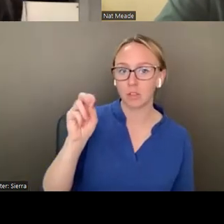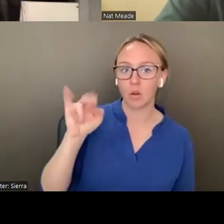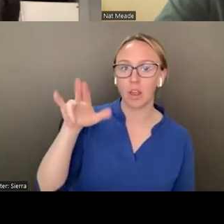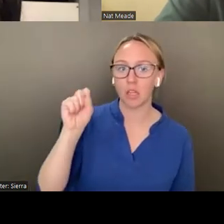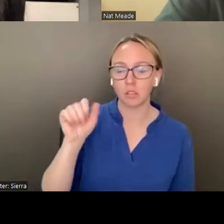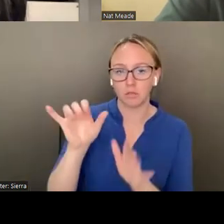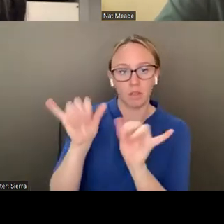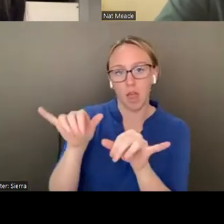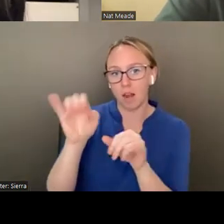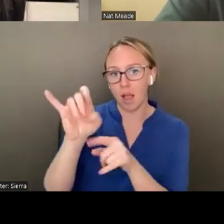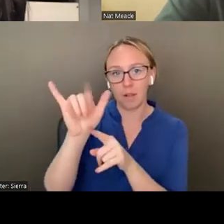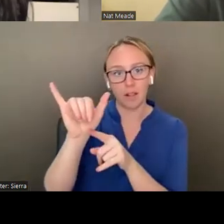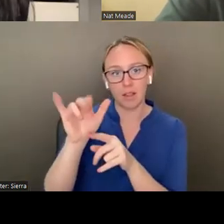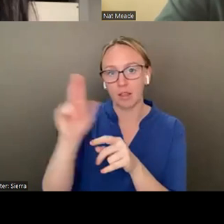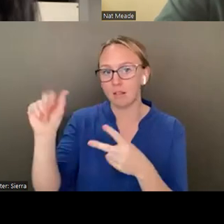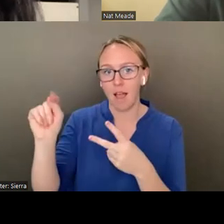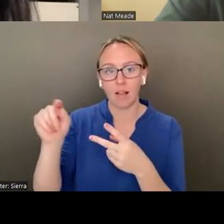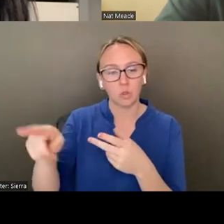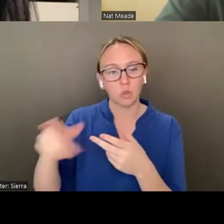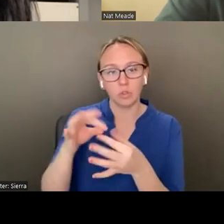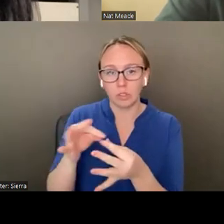much of what Emily and that said, um,